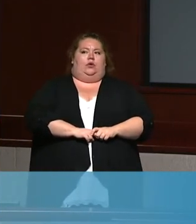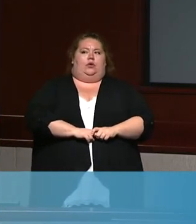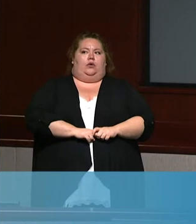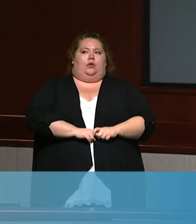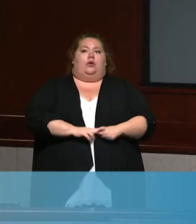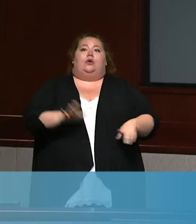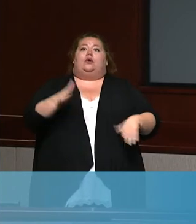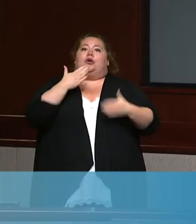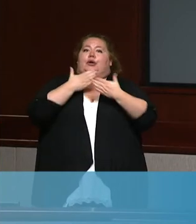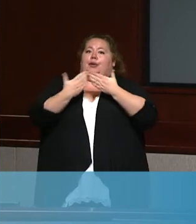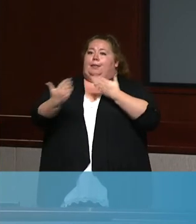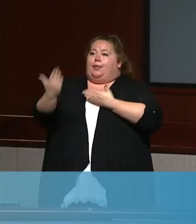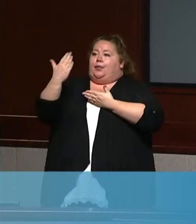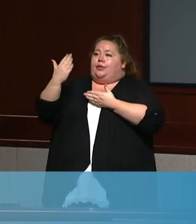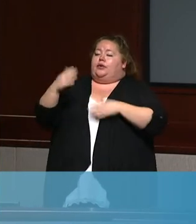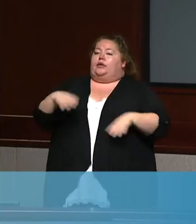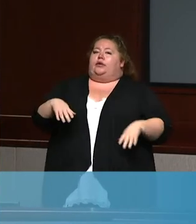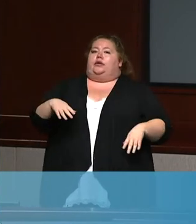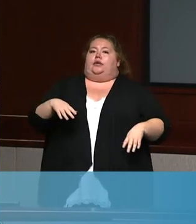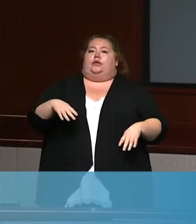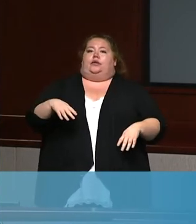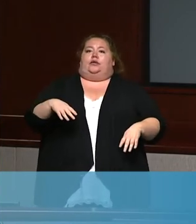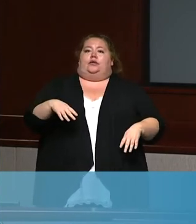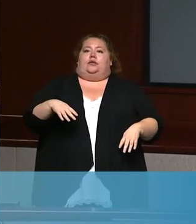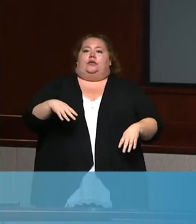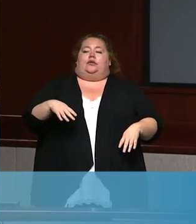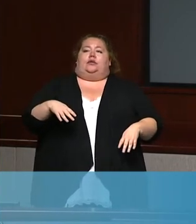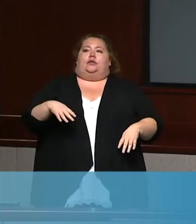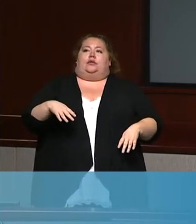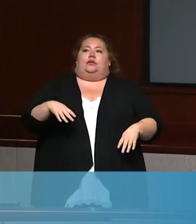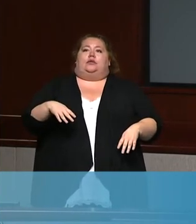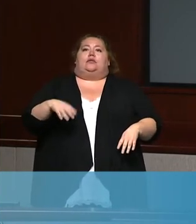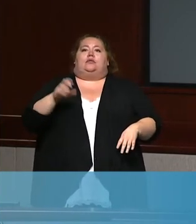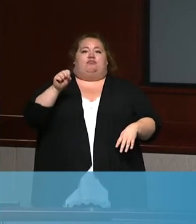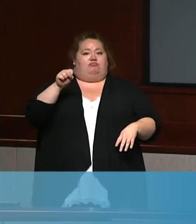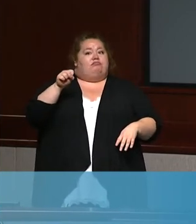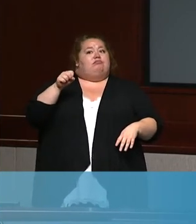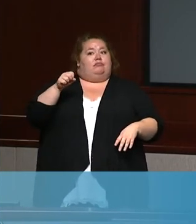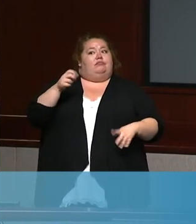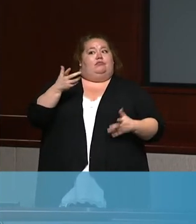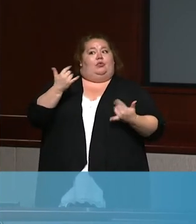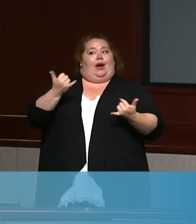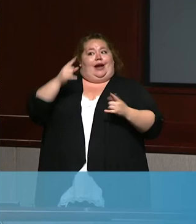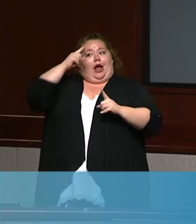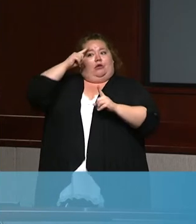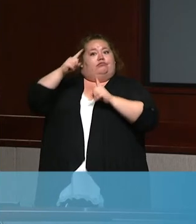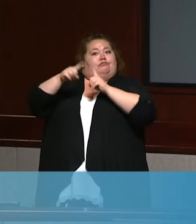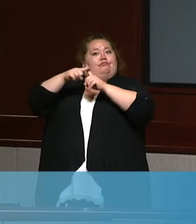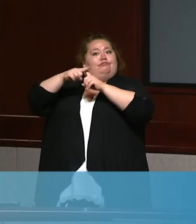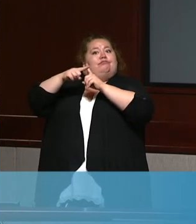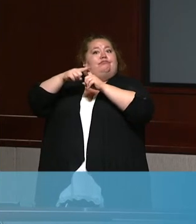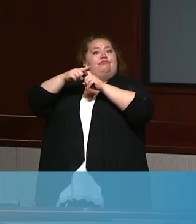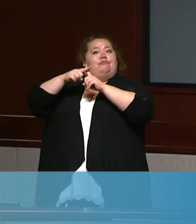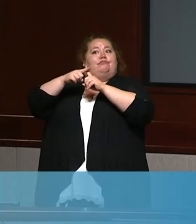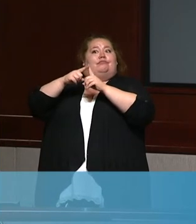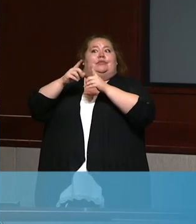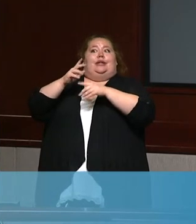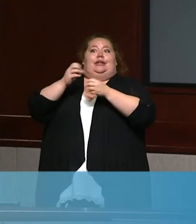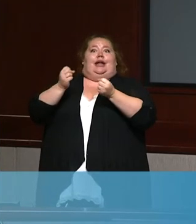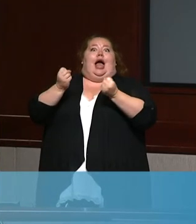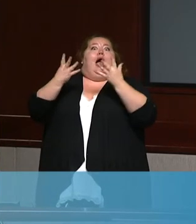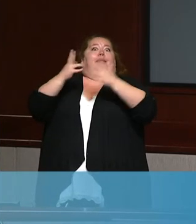Good morning. Uh, we are, uh, cautiously optimistic about the decreasing number of patients,